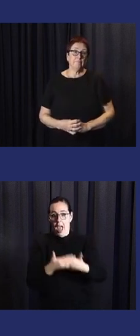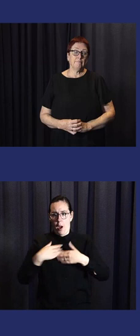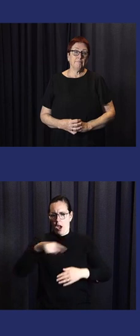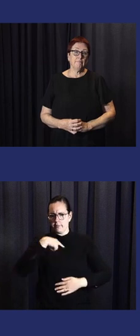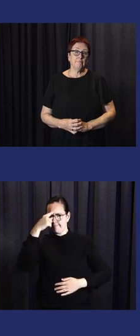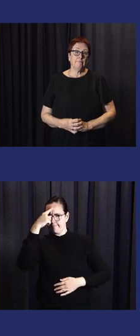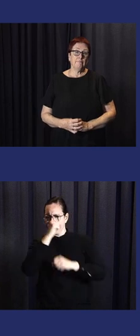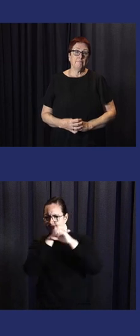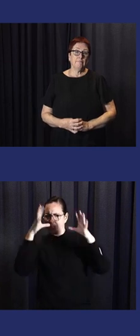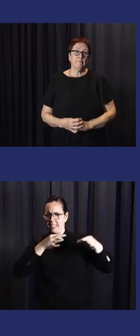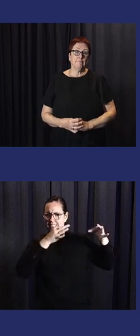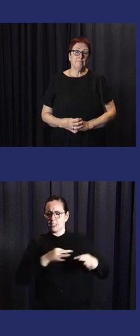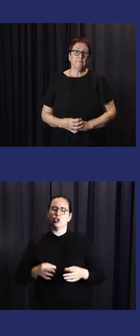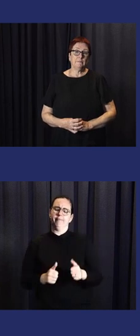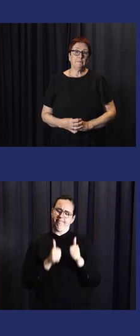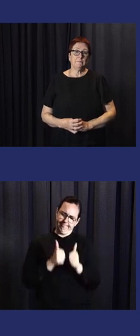our decision-making.